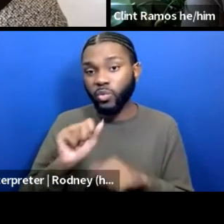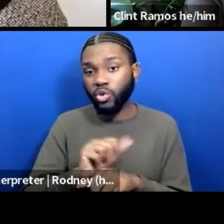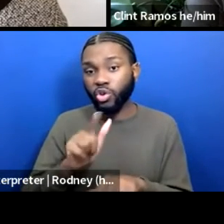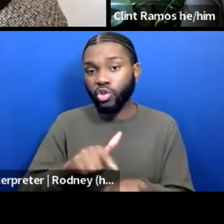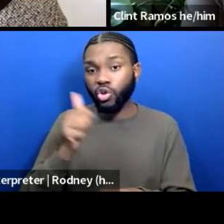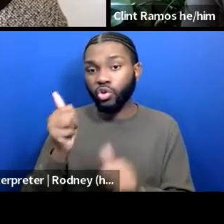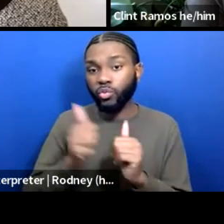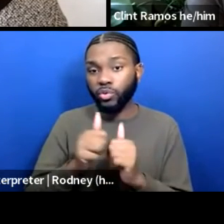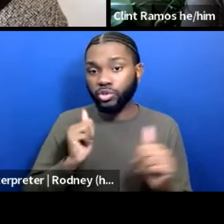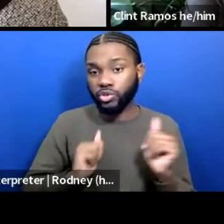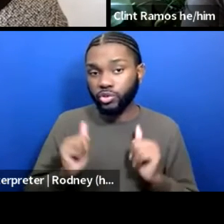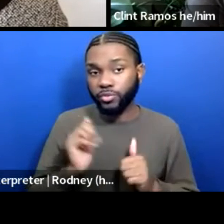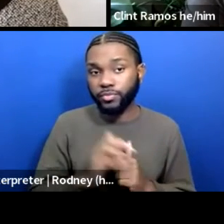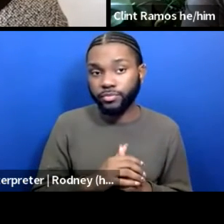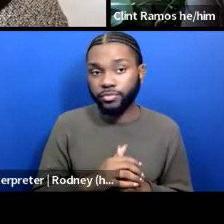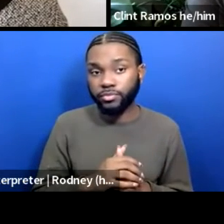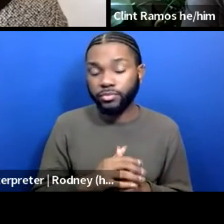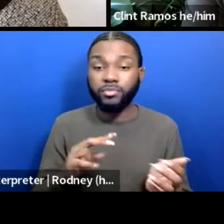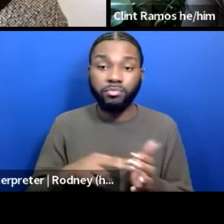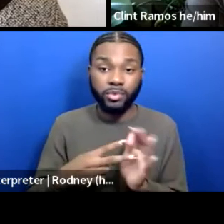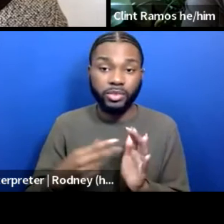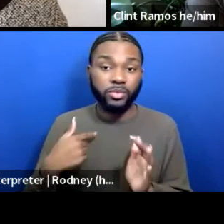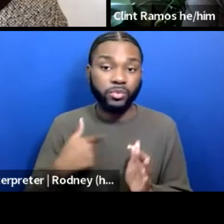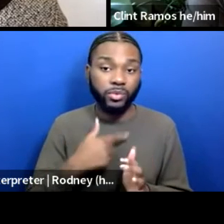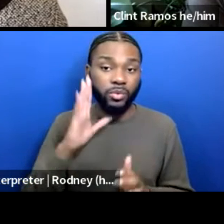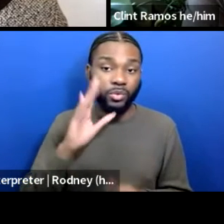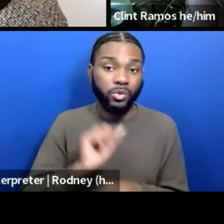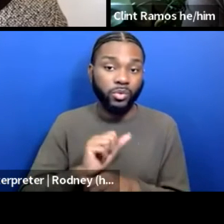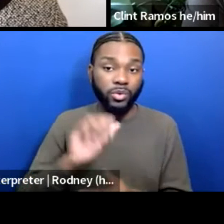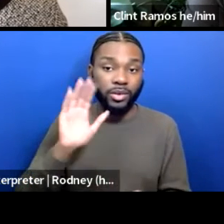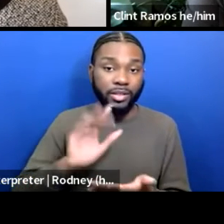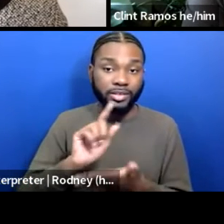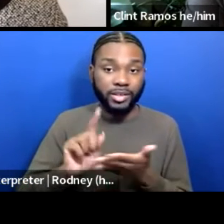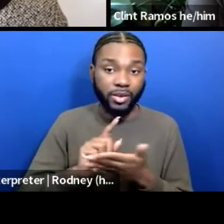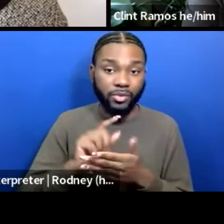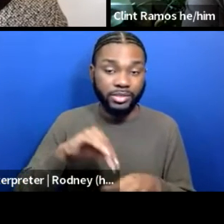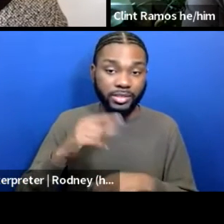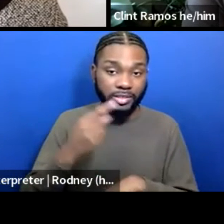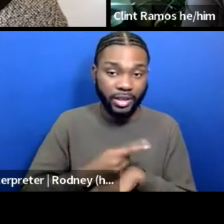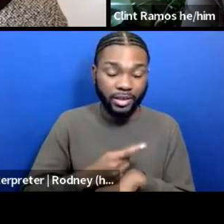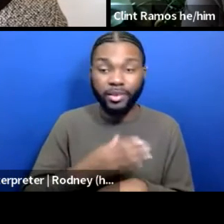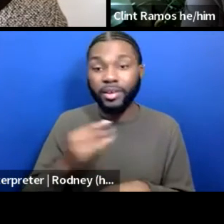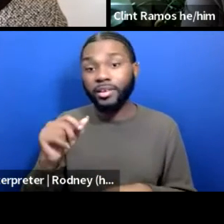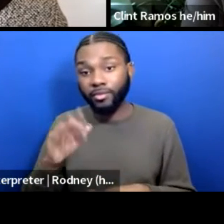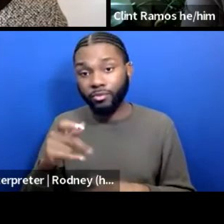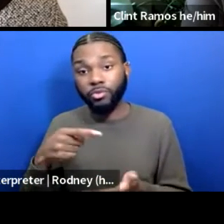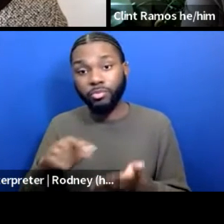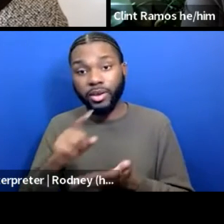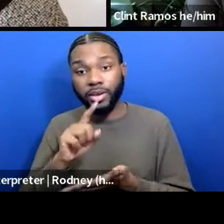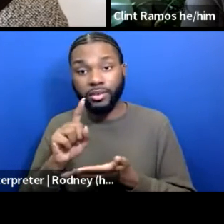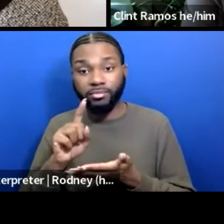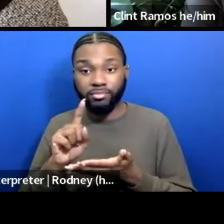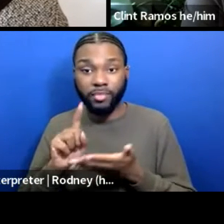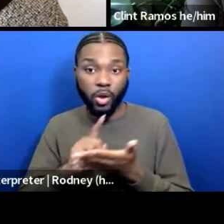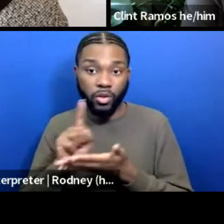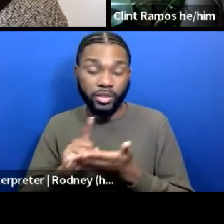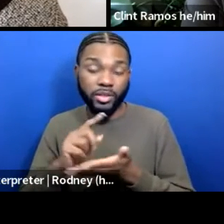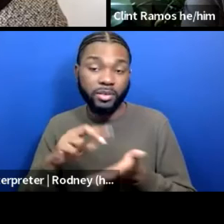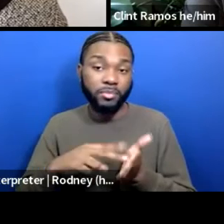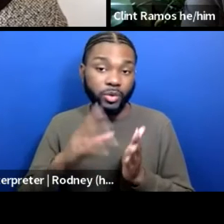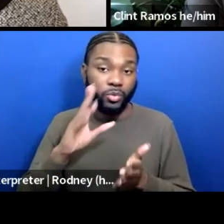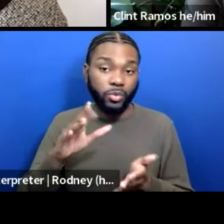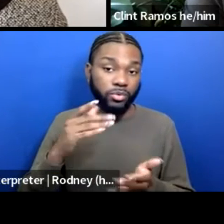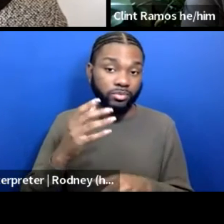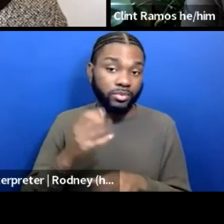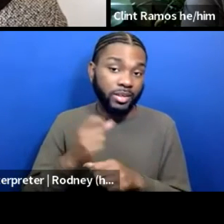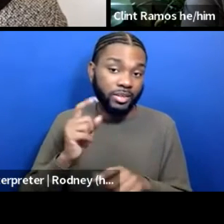we will work less hours in the day. And if you are paid hourly, then you will be paid differently as a result